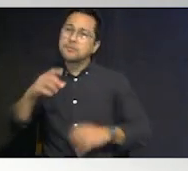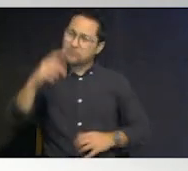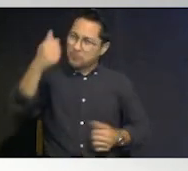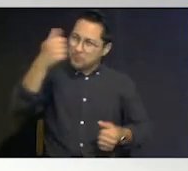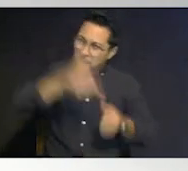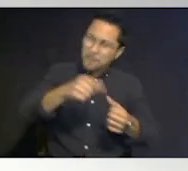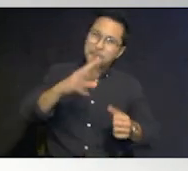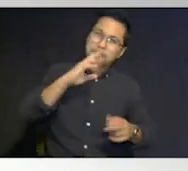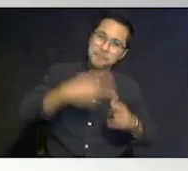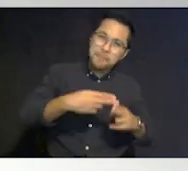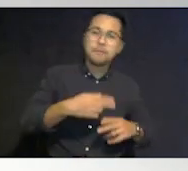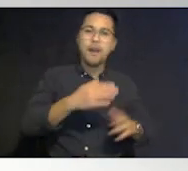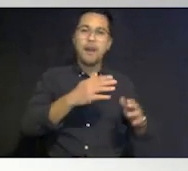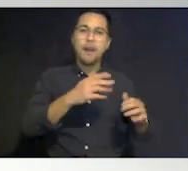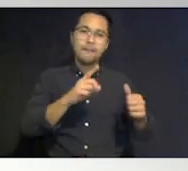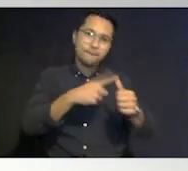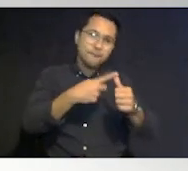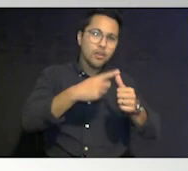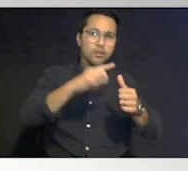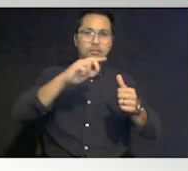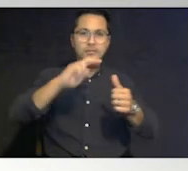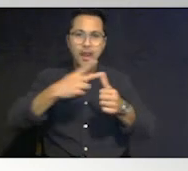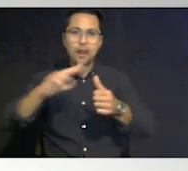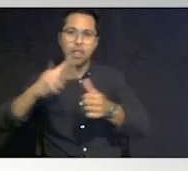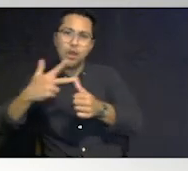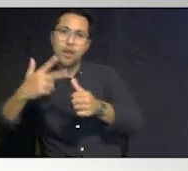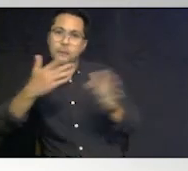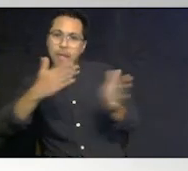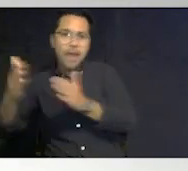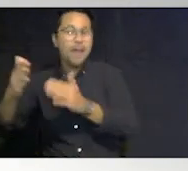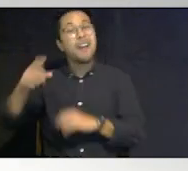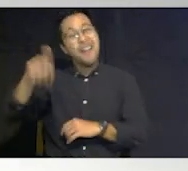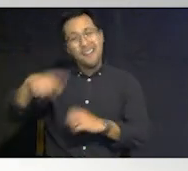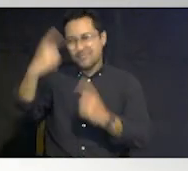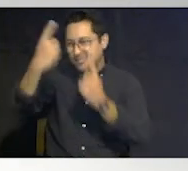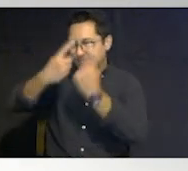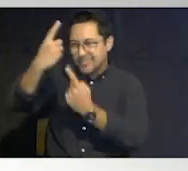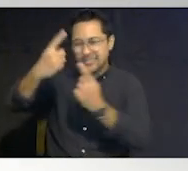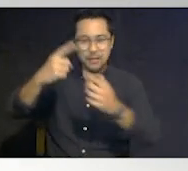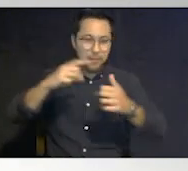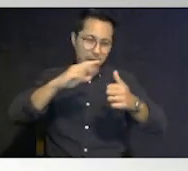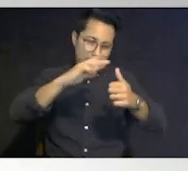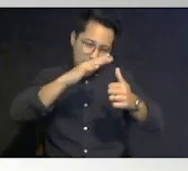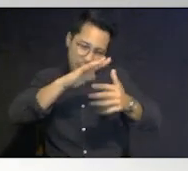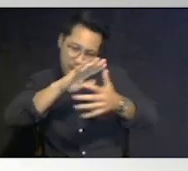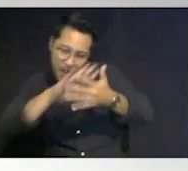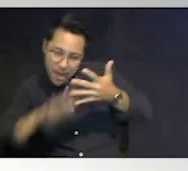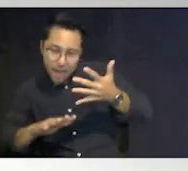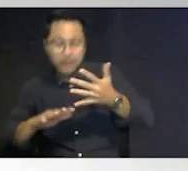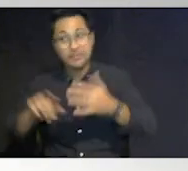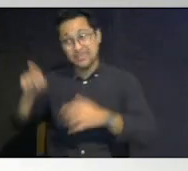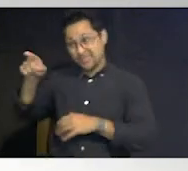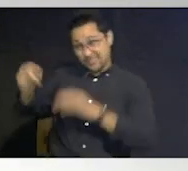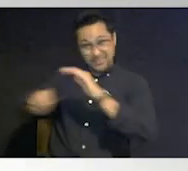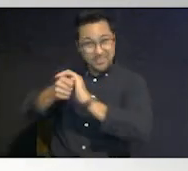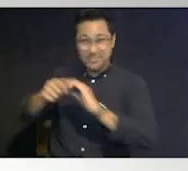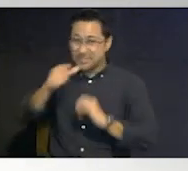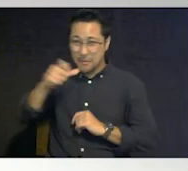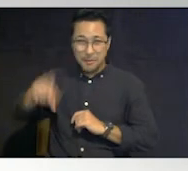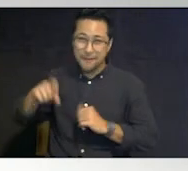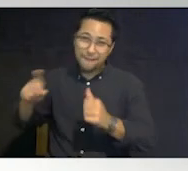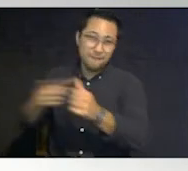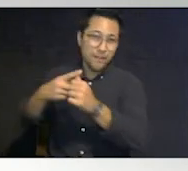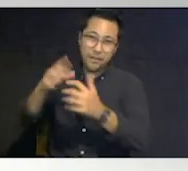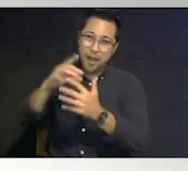plan b plan c you need to think of all of your options this shouldn't be your first option it's noisy it's